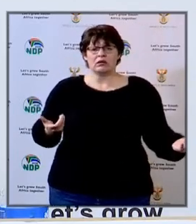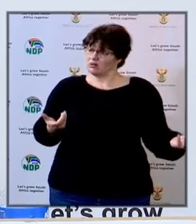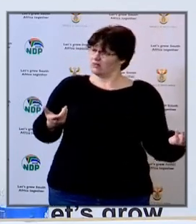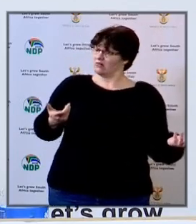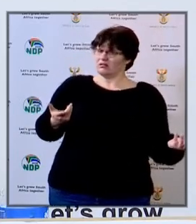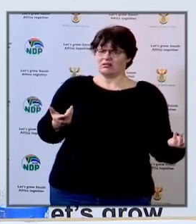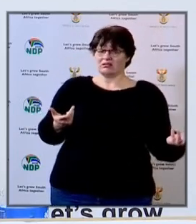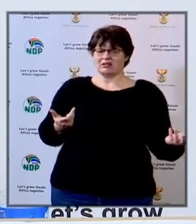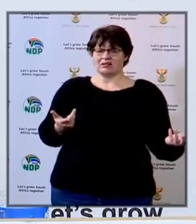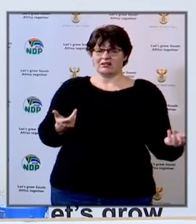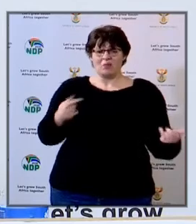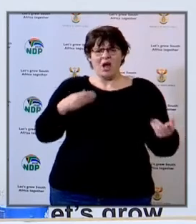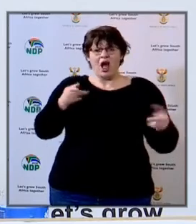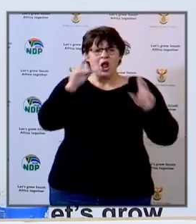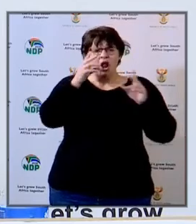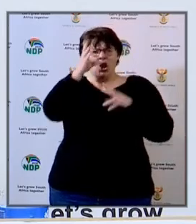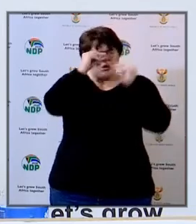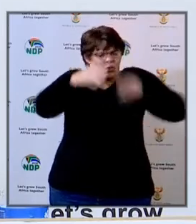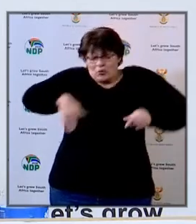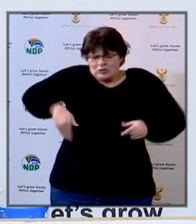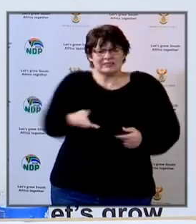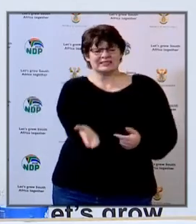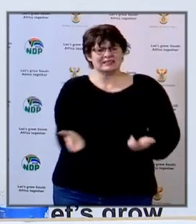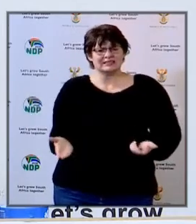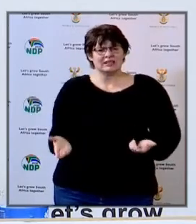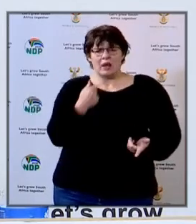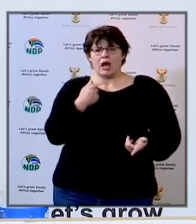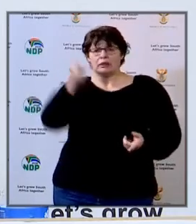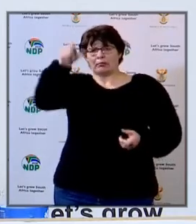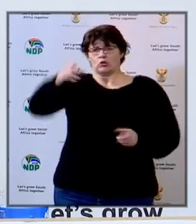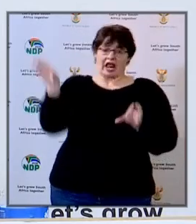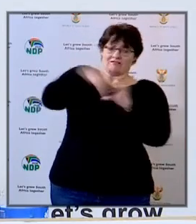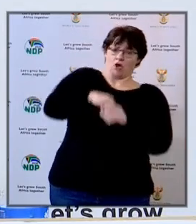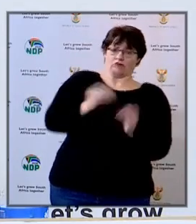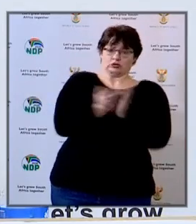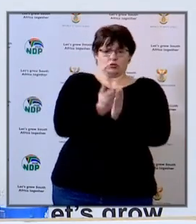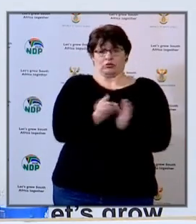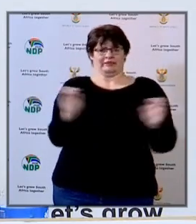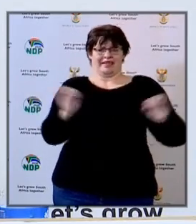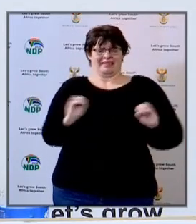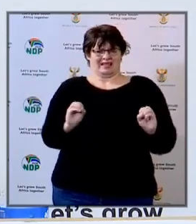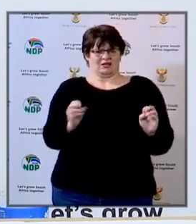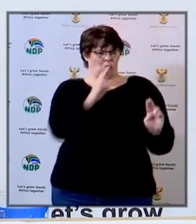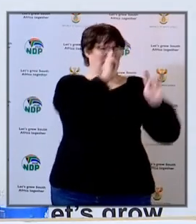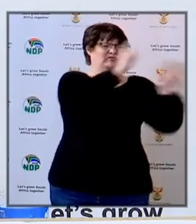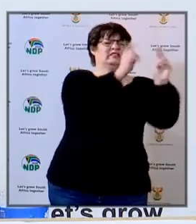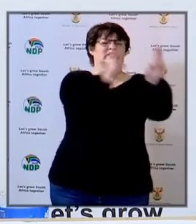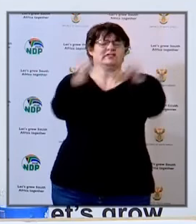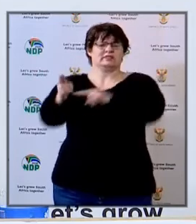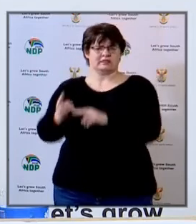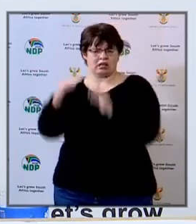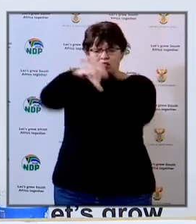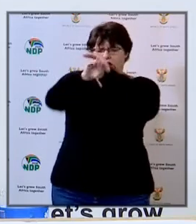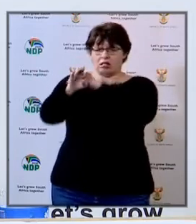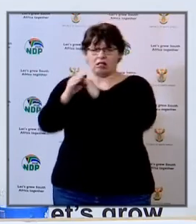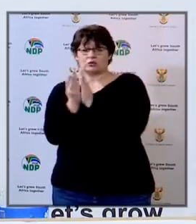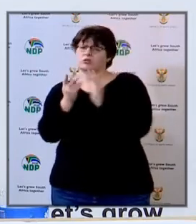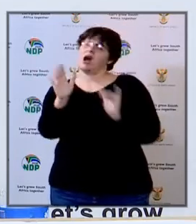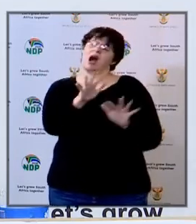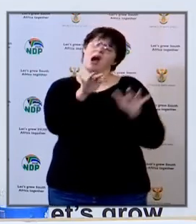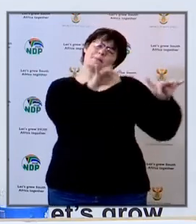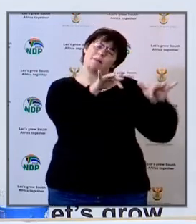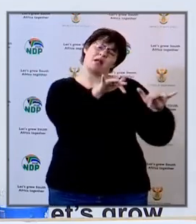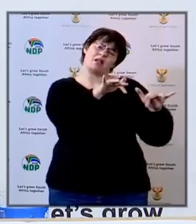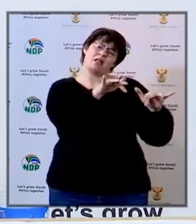now that they are going to be receiving learners, they will not wish to have other people who are not part of the school establishment to visit schools. So we are humbly requesting the